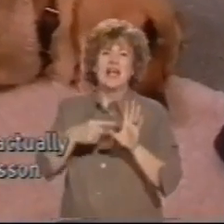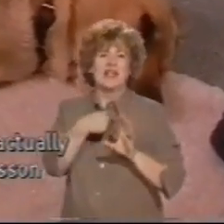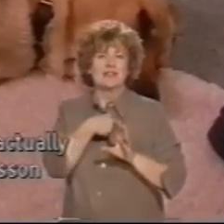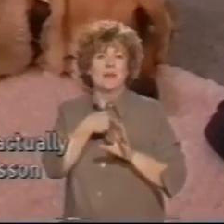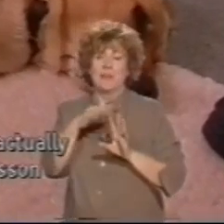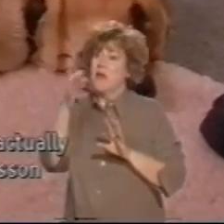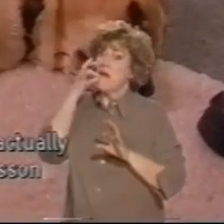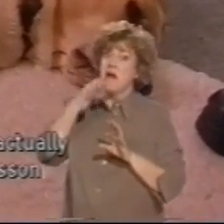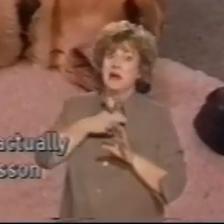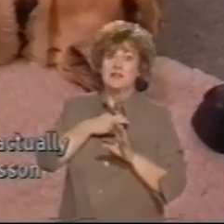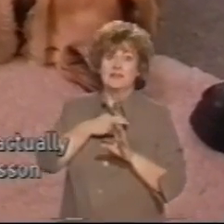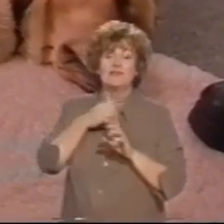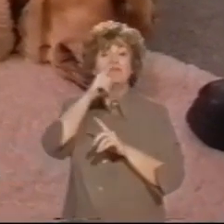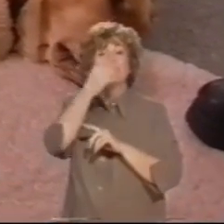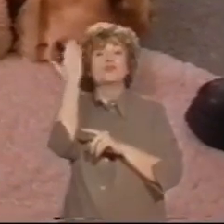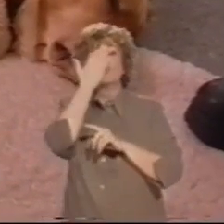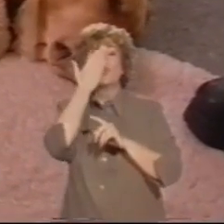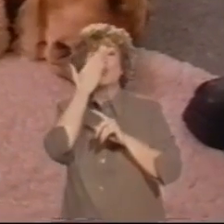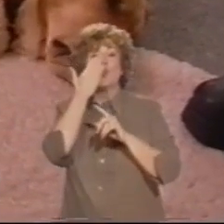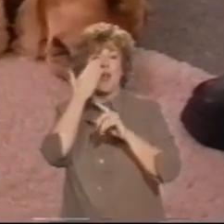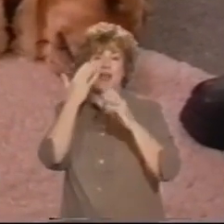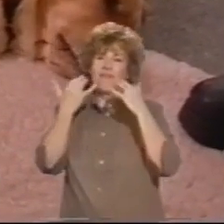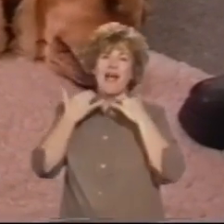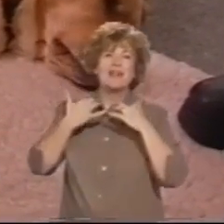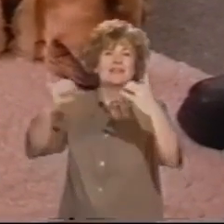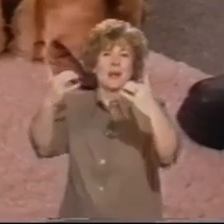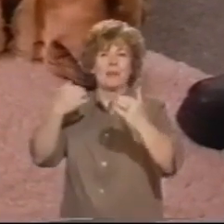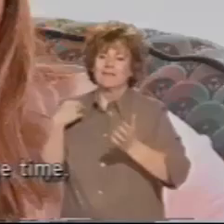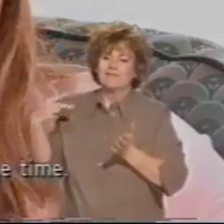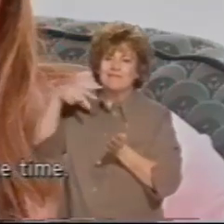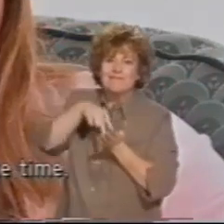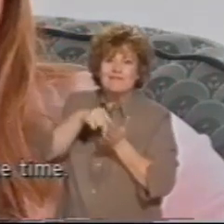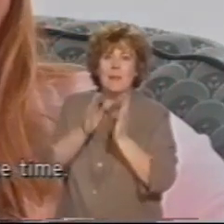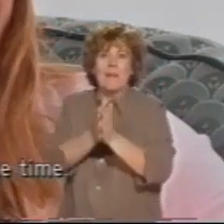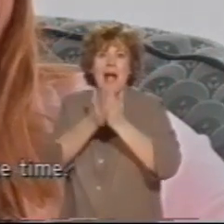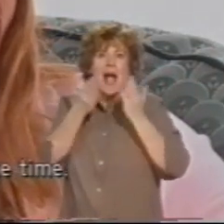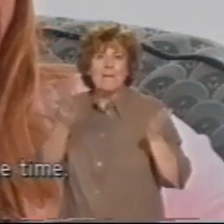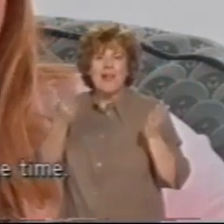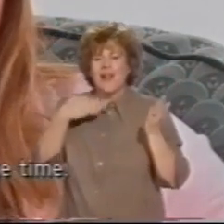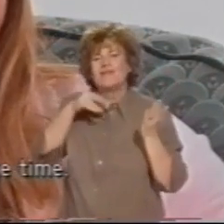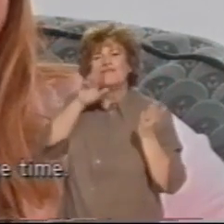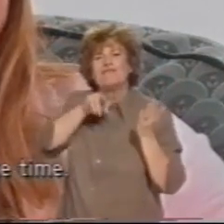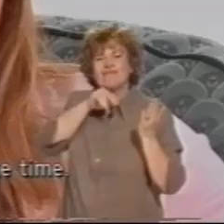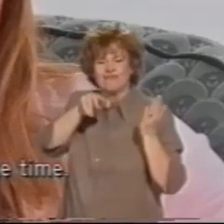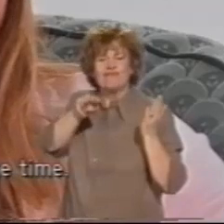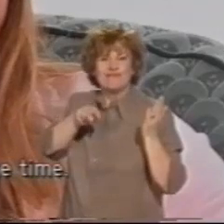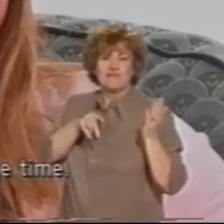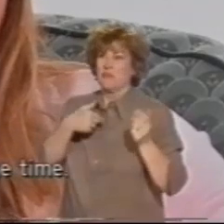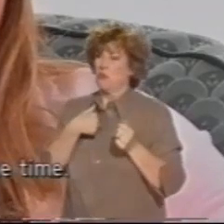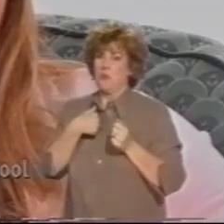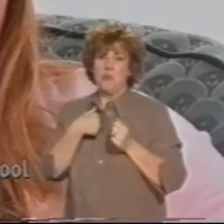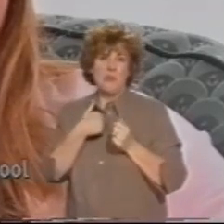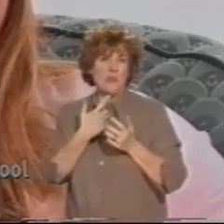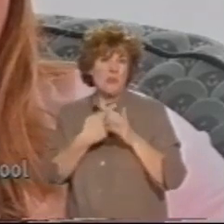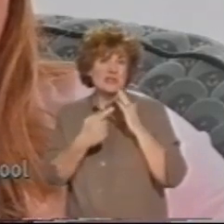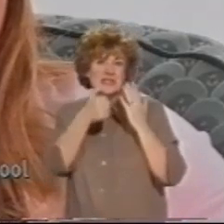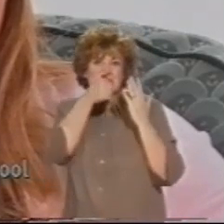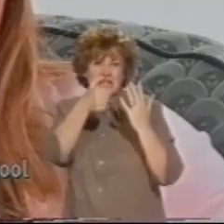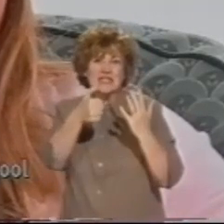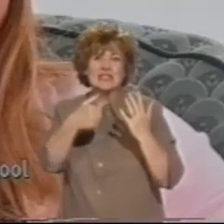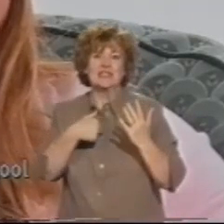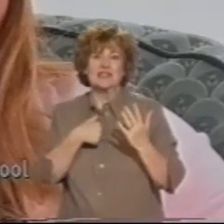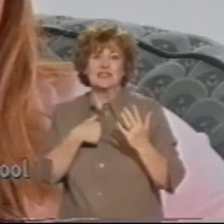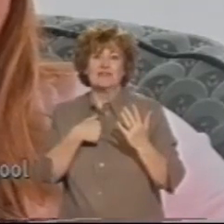asked to read the Bible lesson in front of assembly. I was only six years old at the time, and